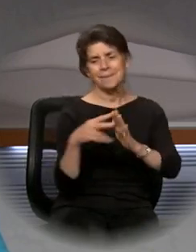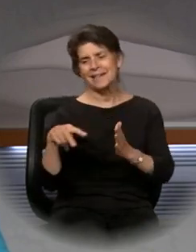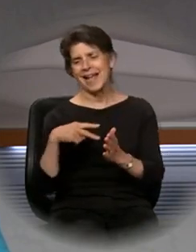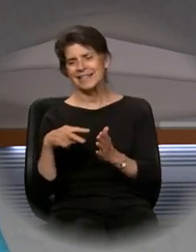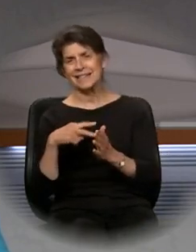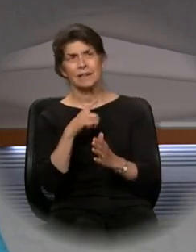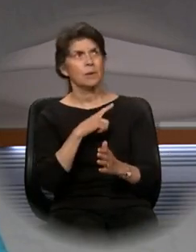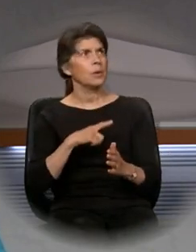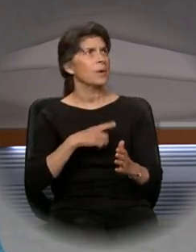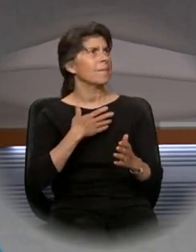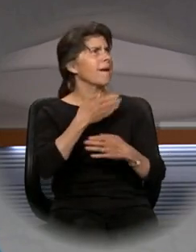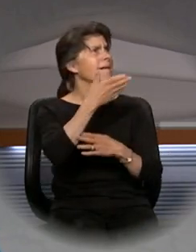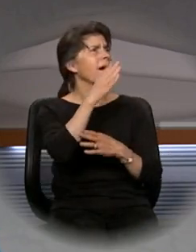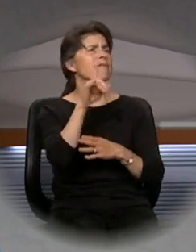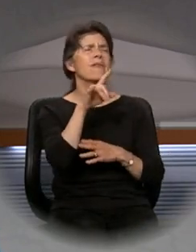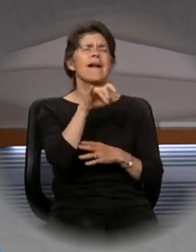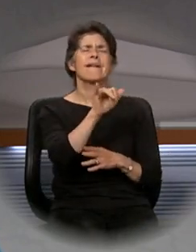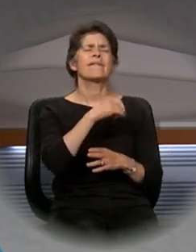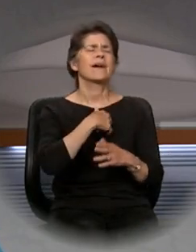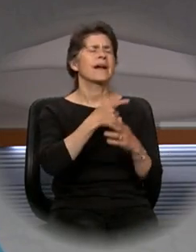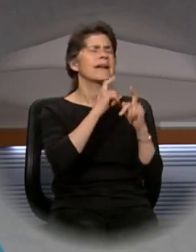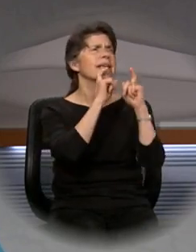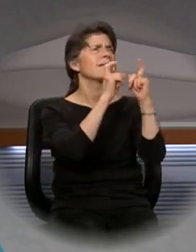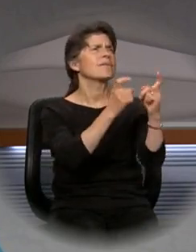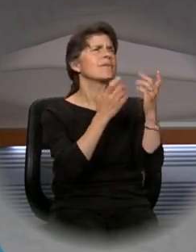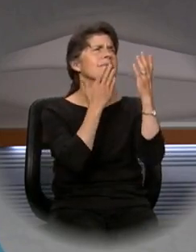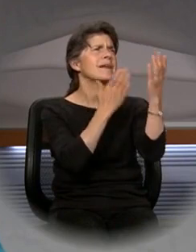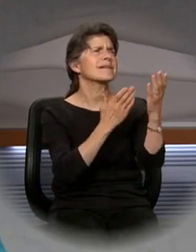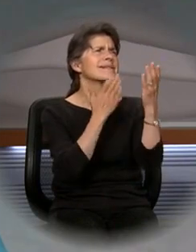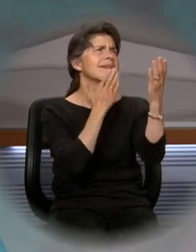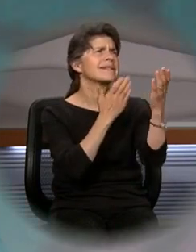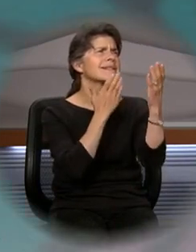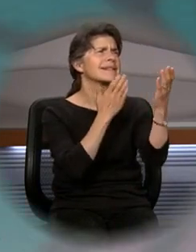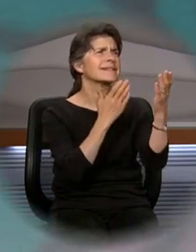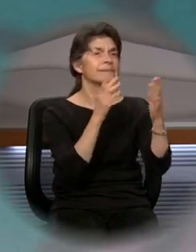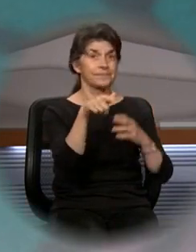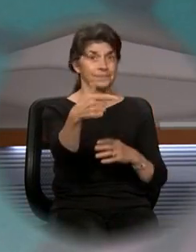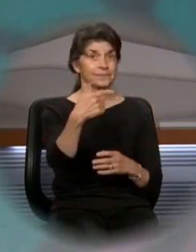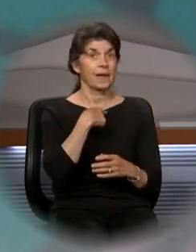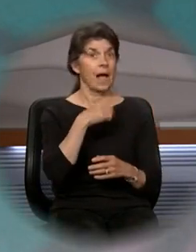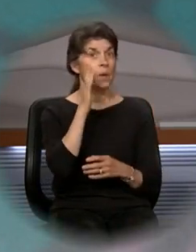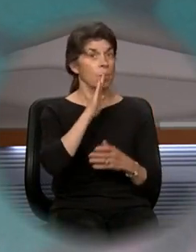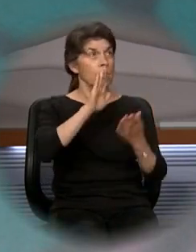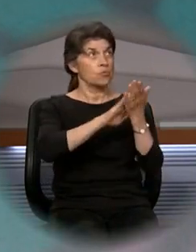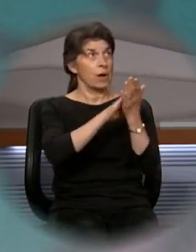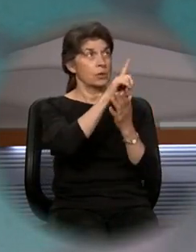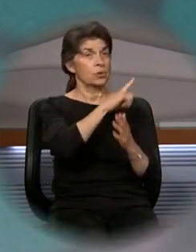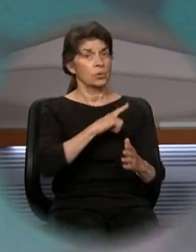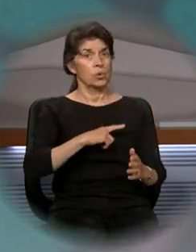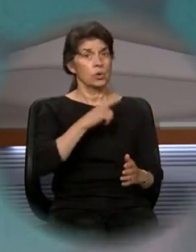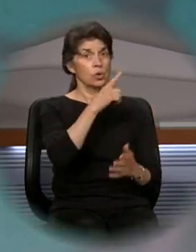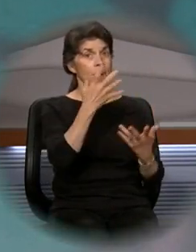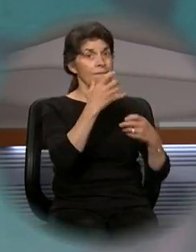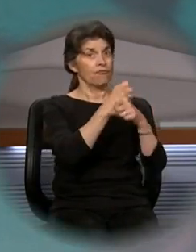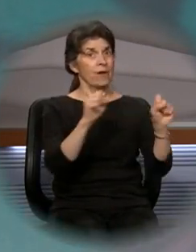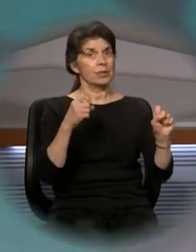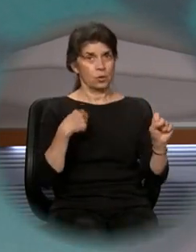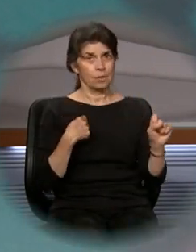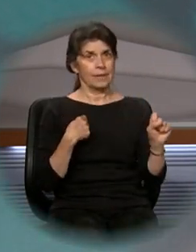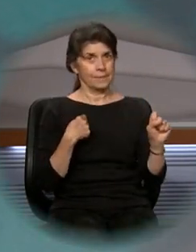my God, forever will I give you thanks. I will praise you, Lord, for you have rescued me.